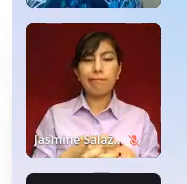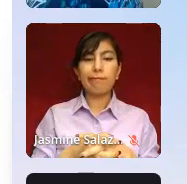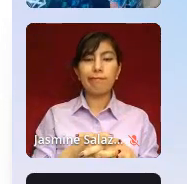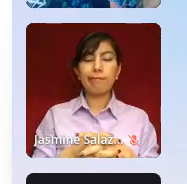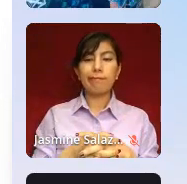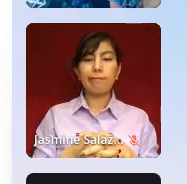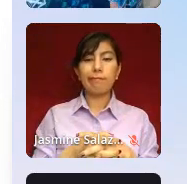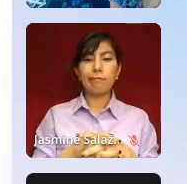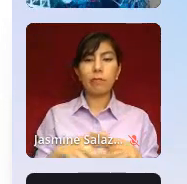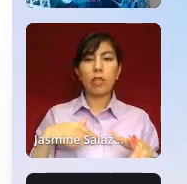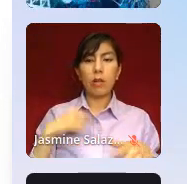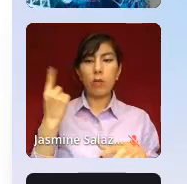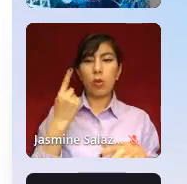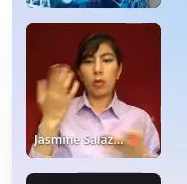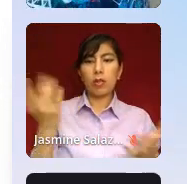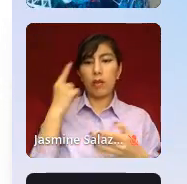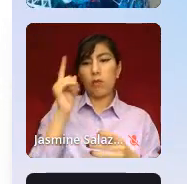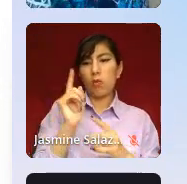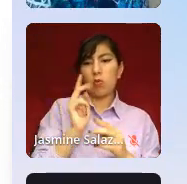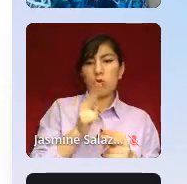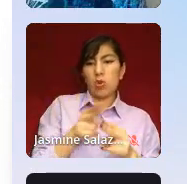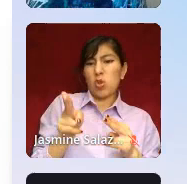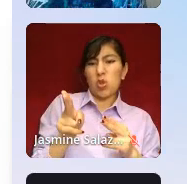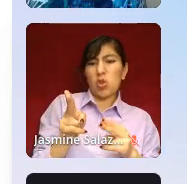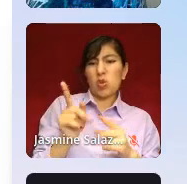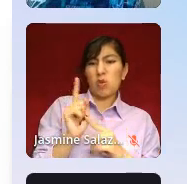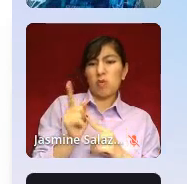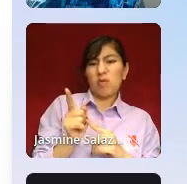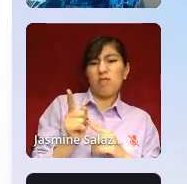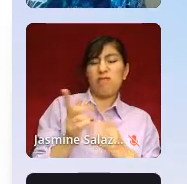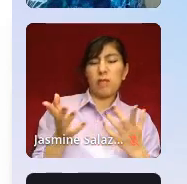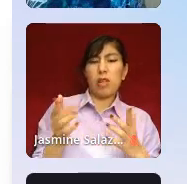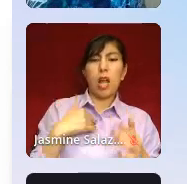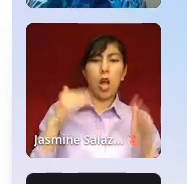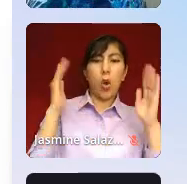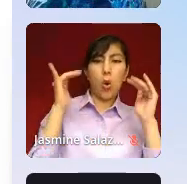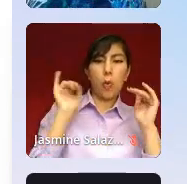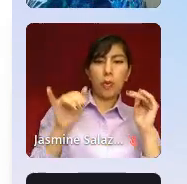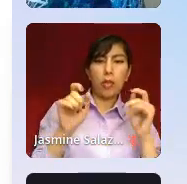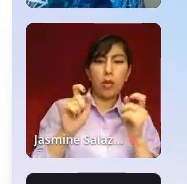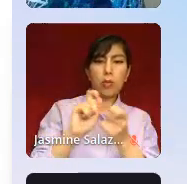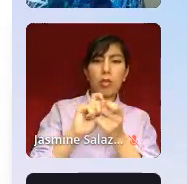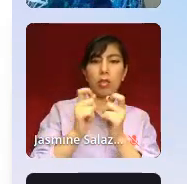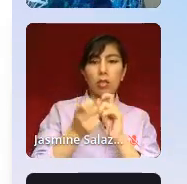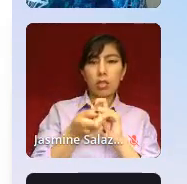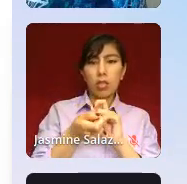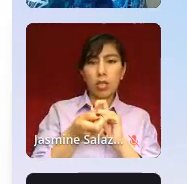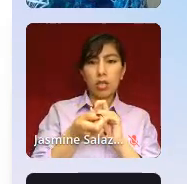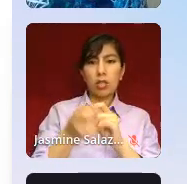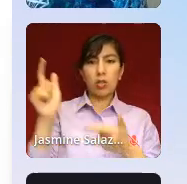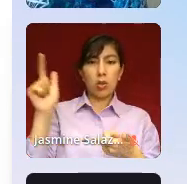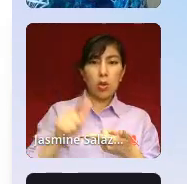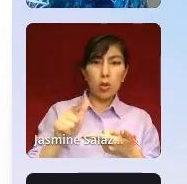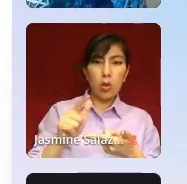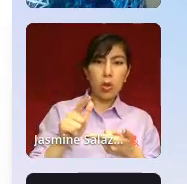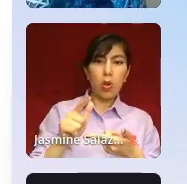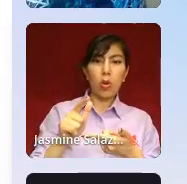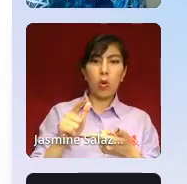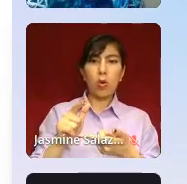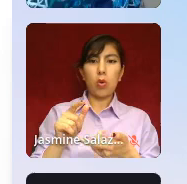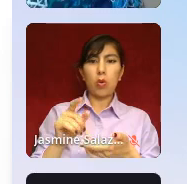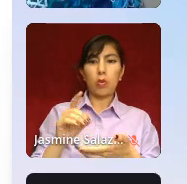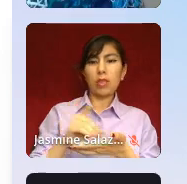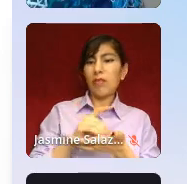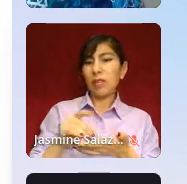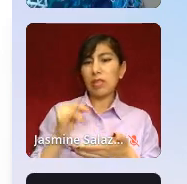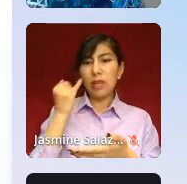I'm only here for a short period of time. So I hope that me changing to low definition has helped a little bit. If I